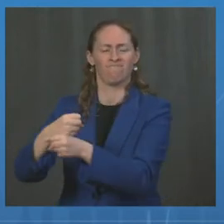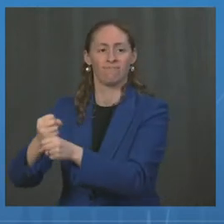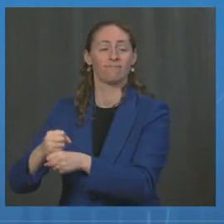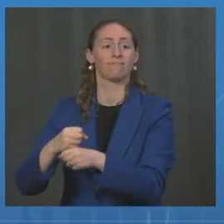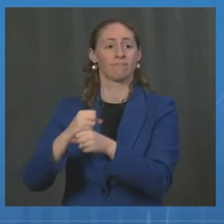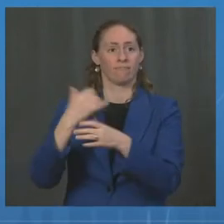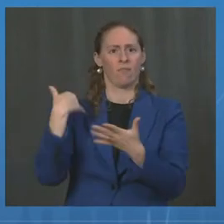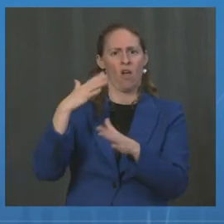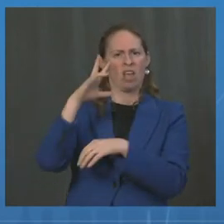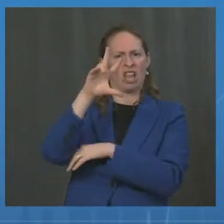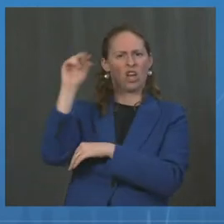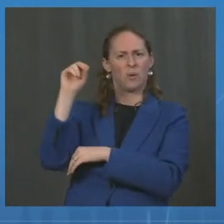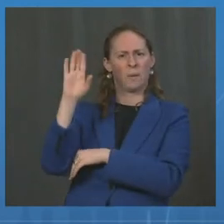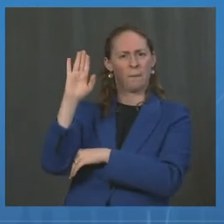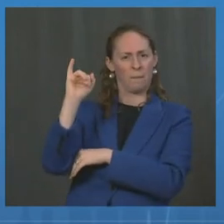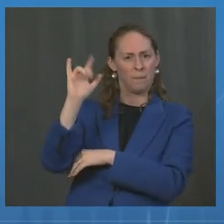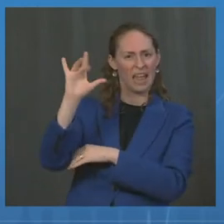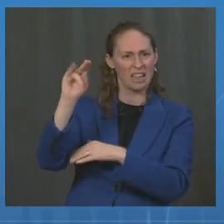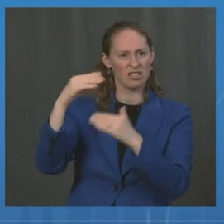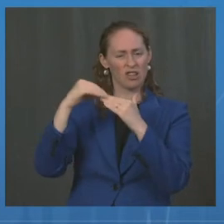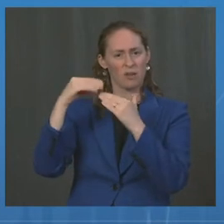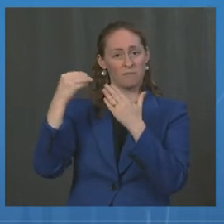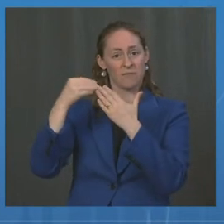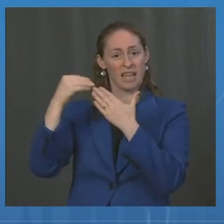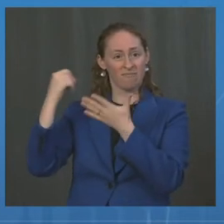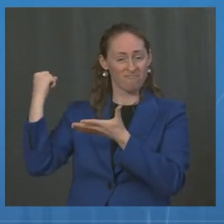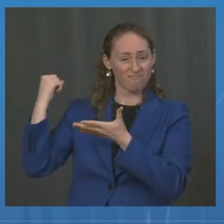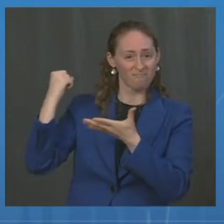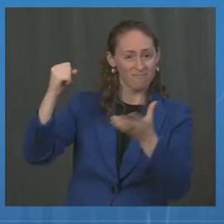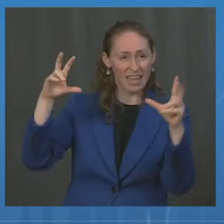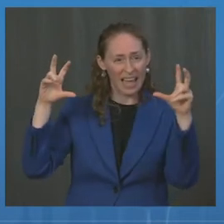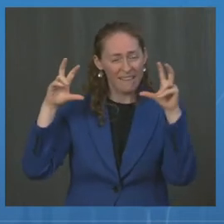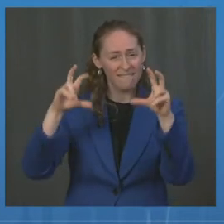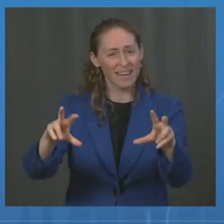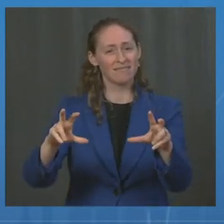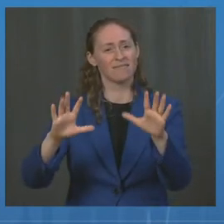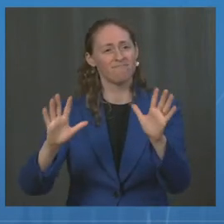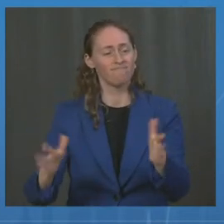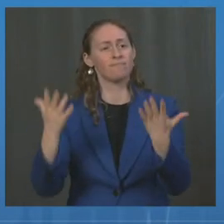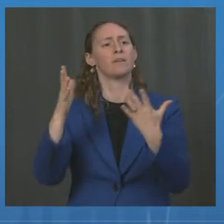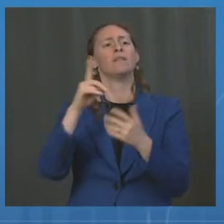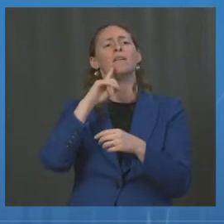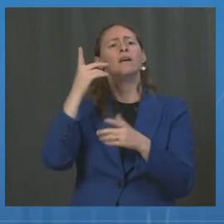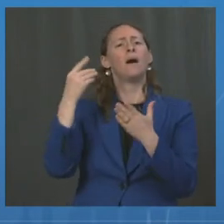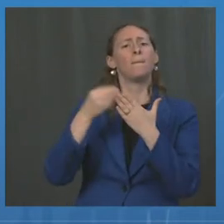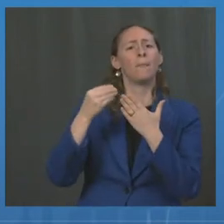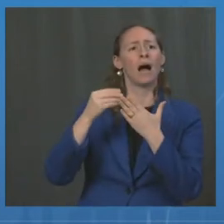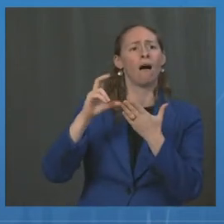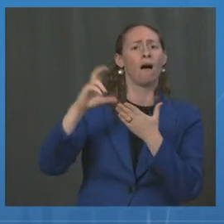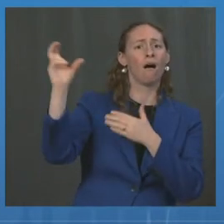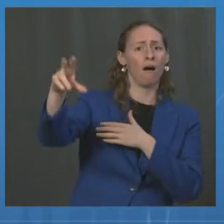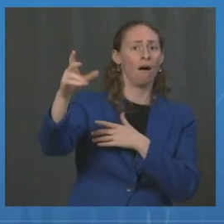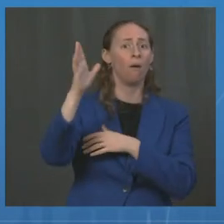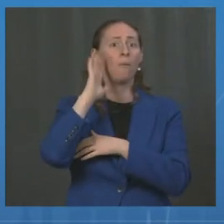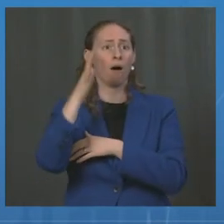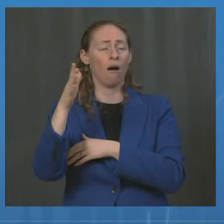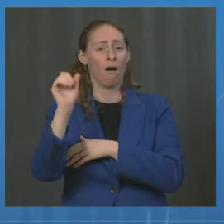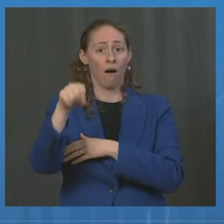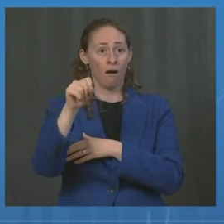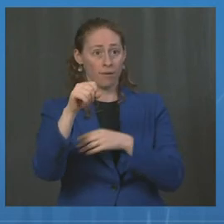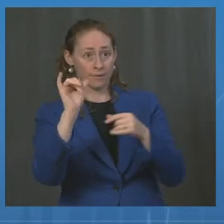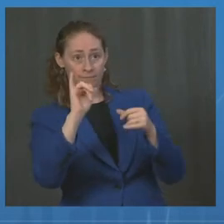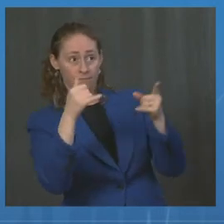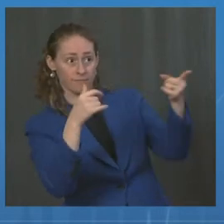the vaccine supply chain. This funding, which will start going out in the coming weeks, will enable companies that manufacture and produce